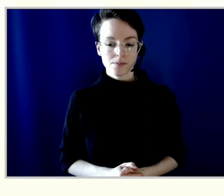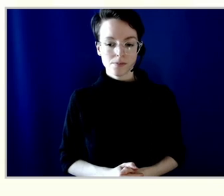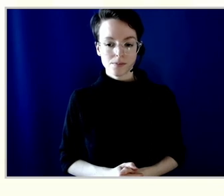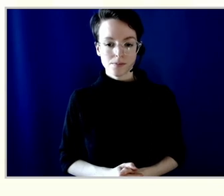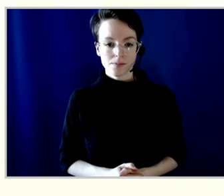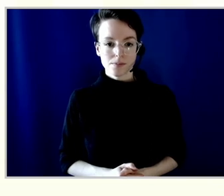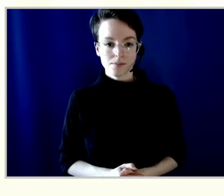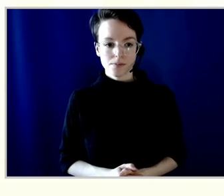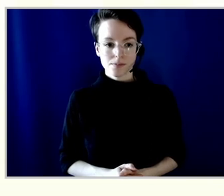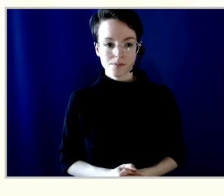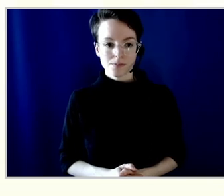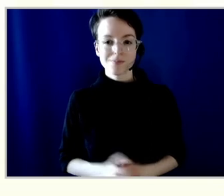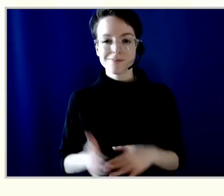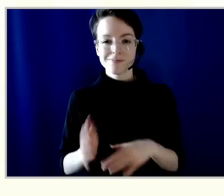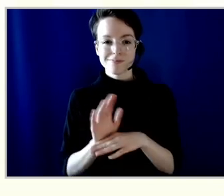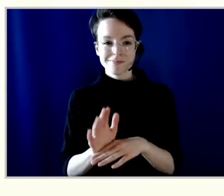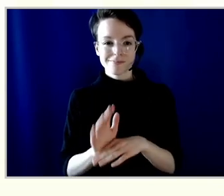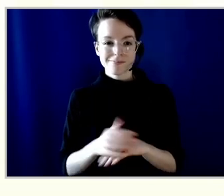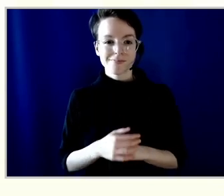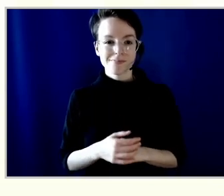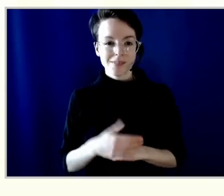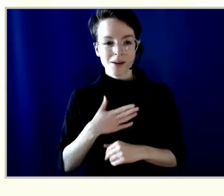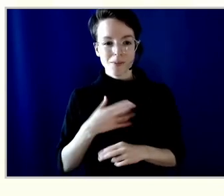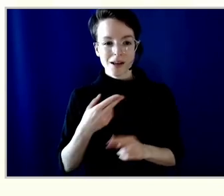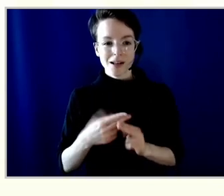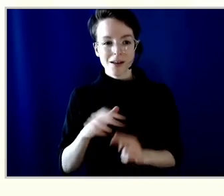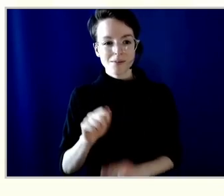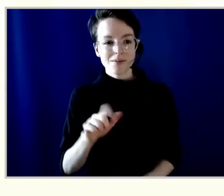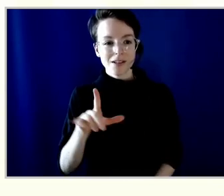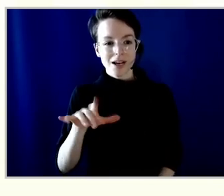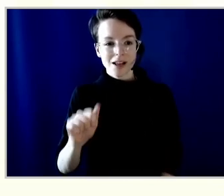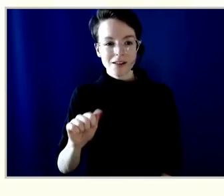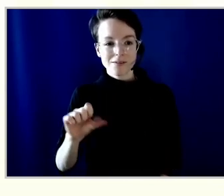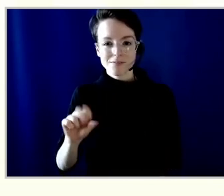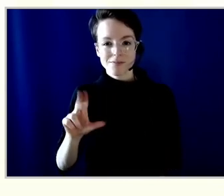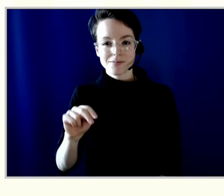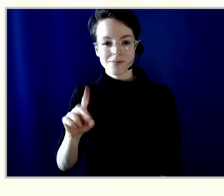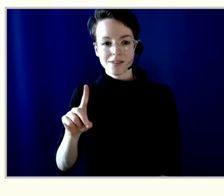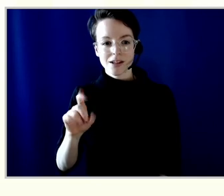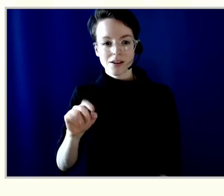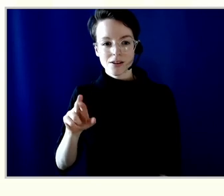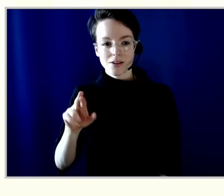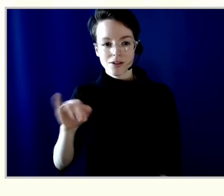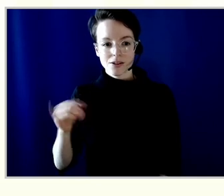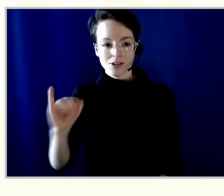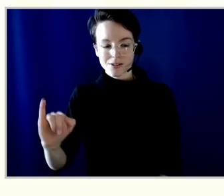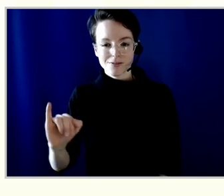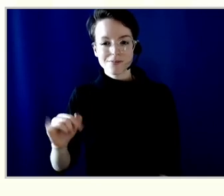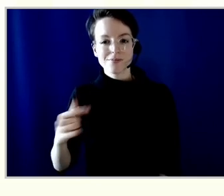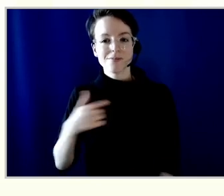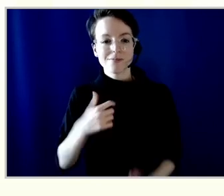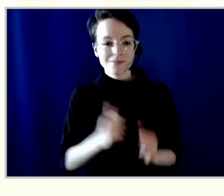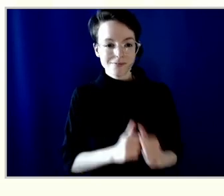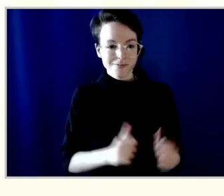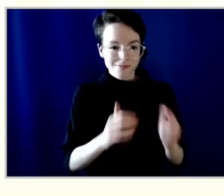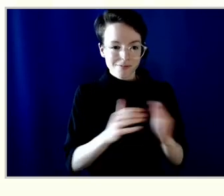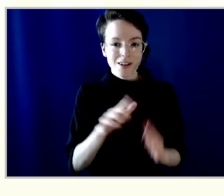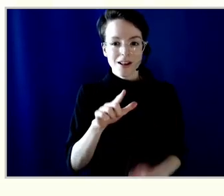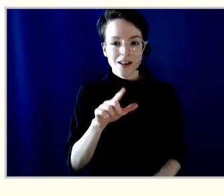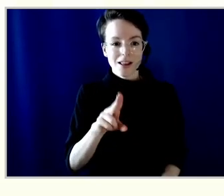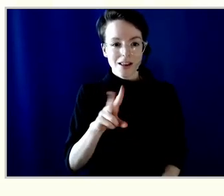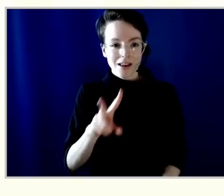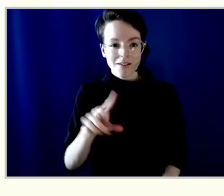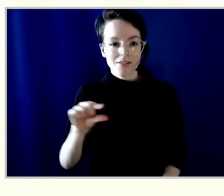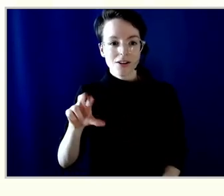My name is Alia Sundarji and I'm the founder of Love The Grub. I'm also a sustainable innovation lecturer at Simon Fraser University and Radius